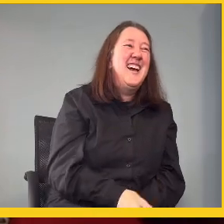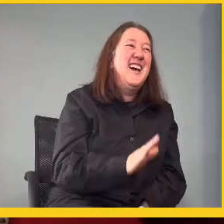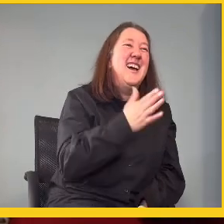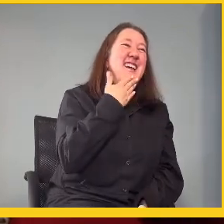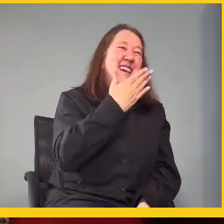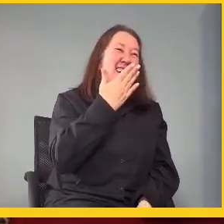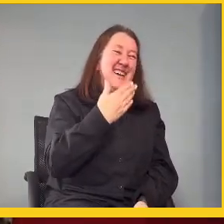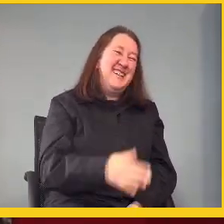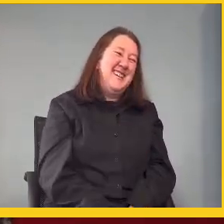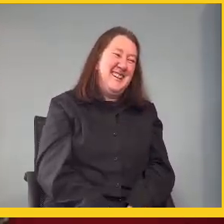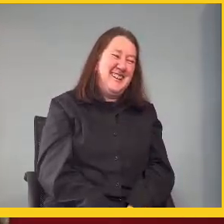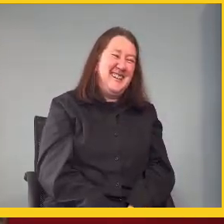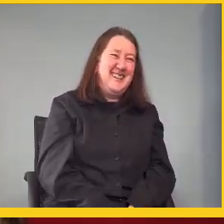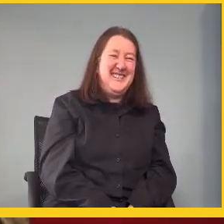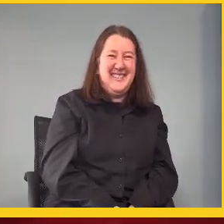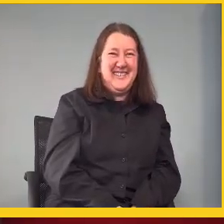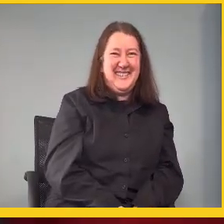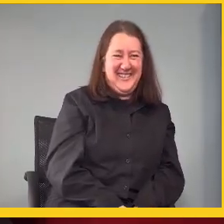Thank you so much.